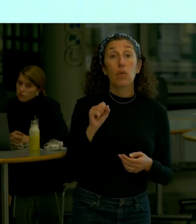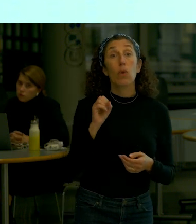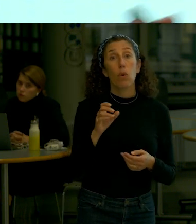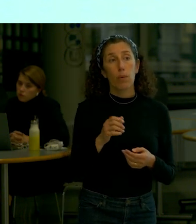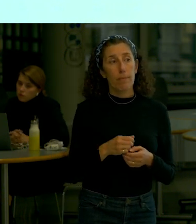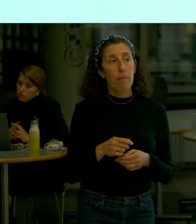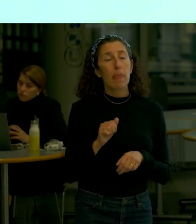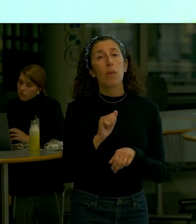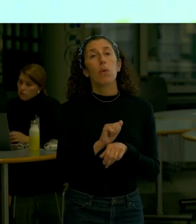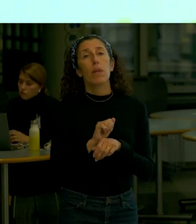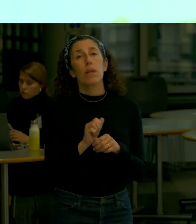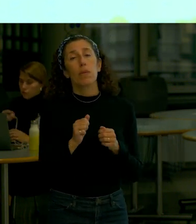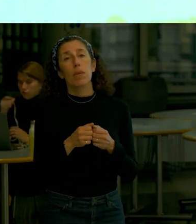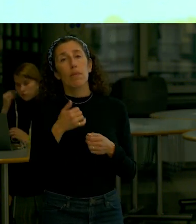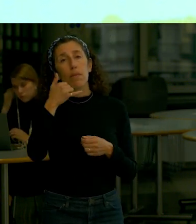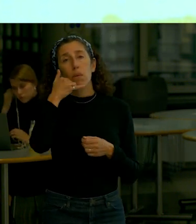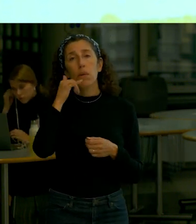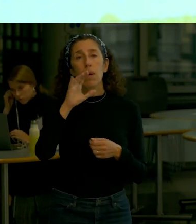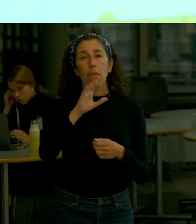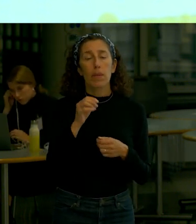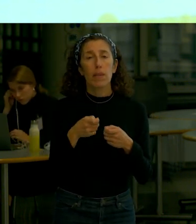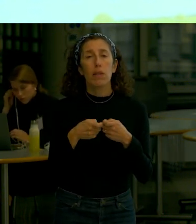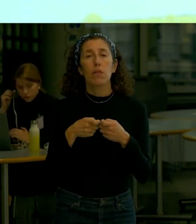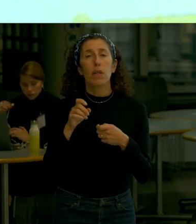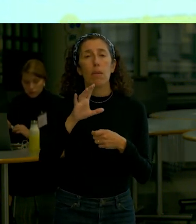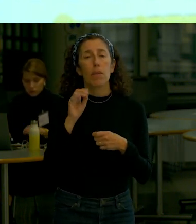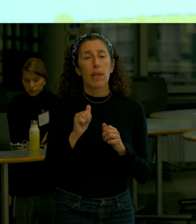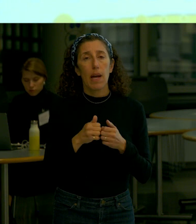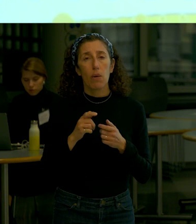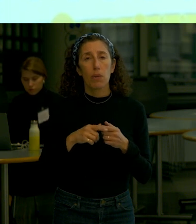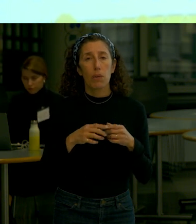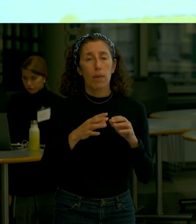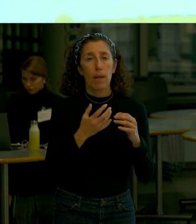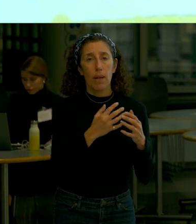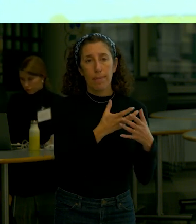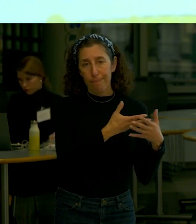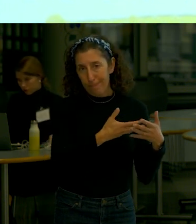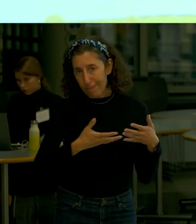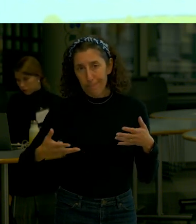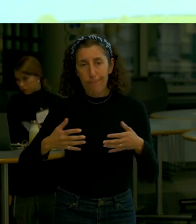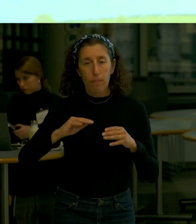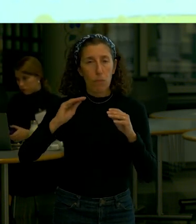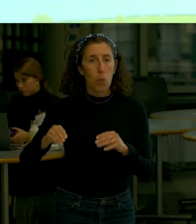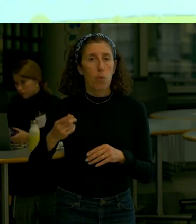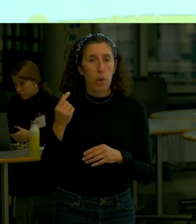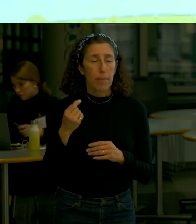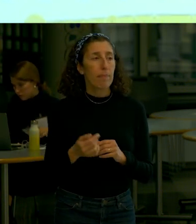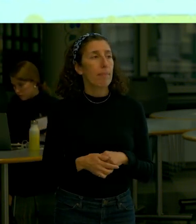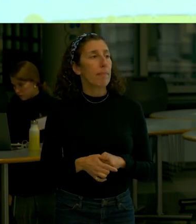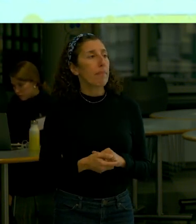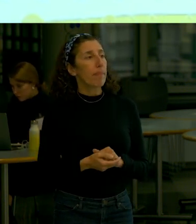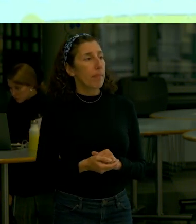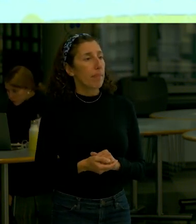providers in New York City to coordinate whether we can relocate or move some of that stuff but I would say right now the engineering